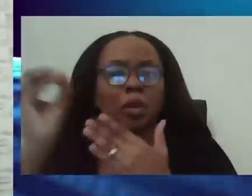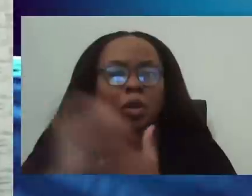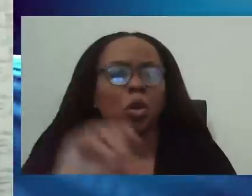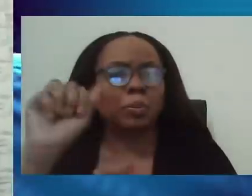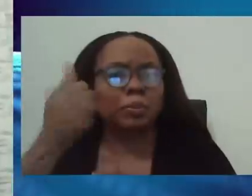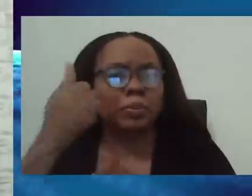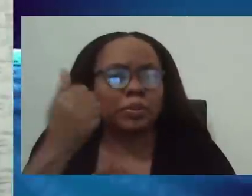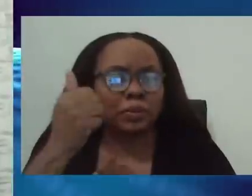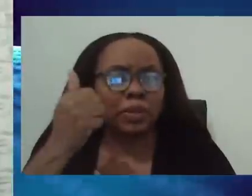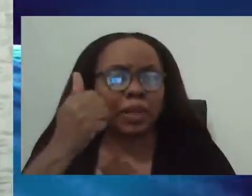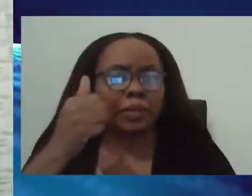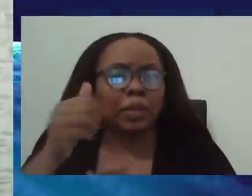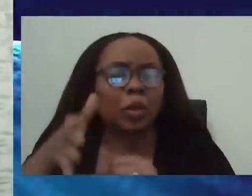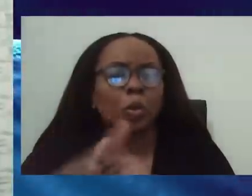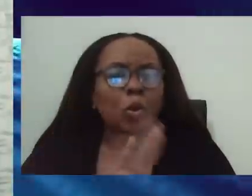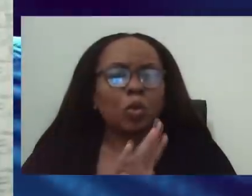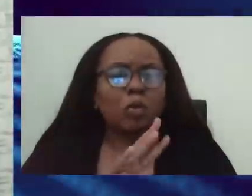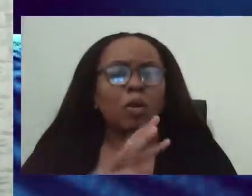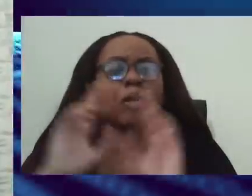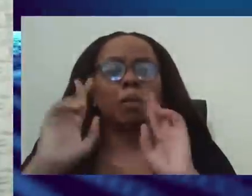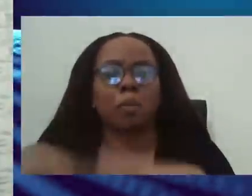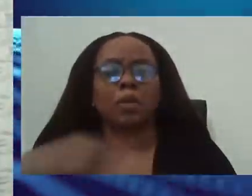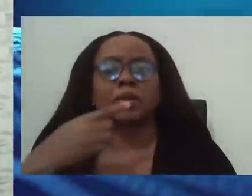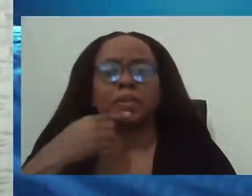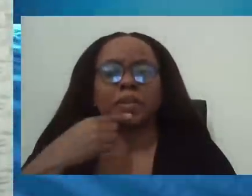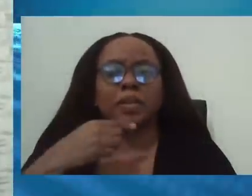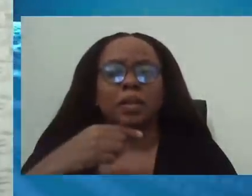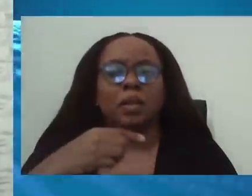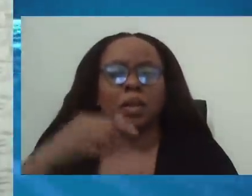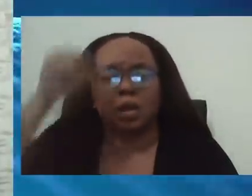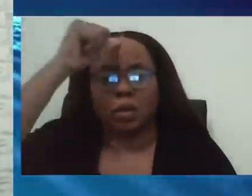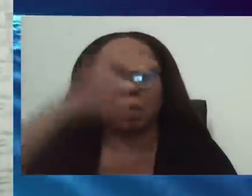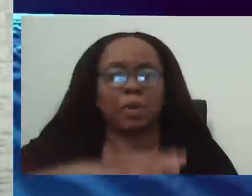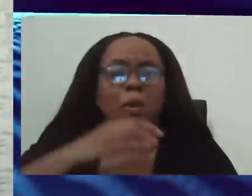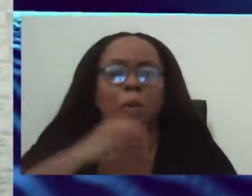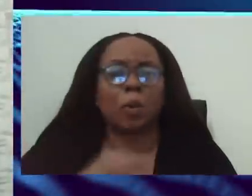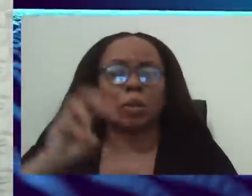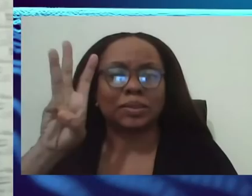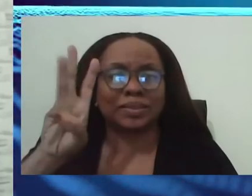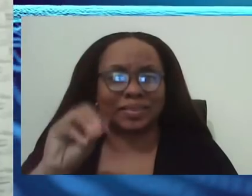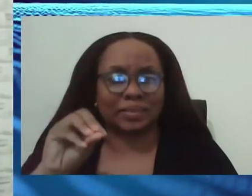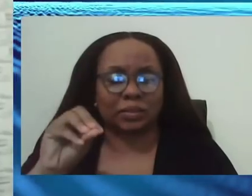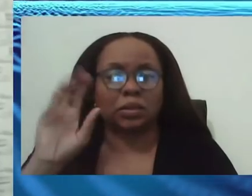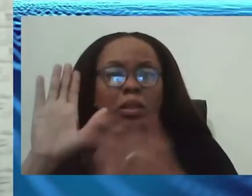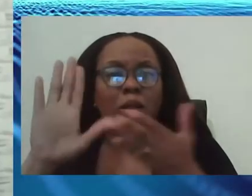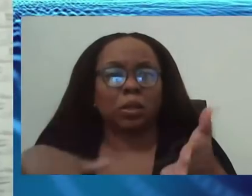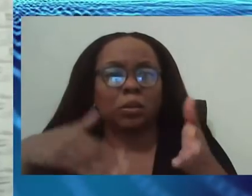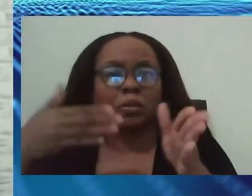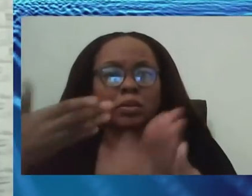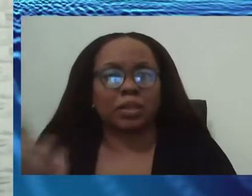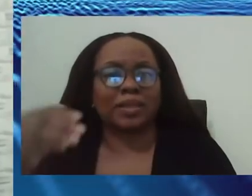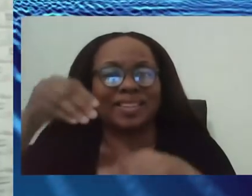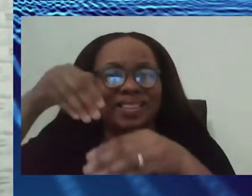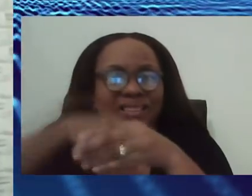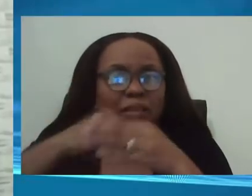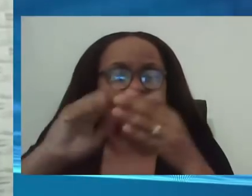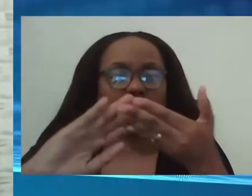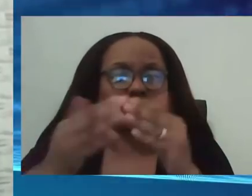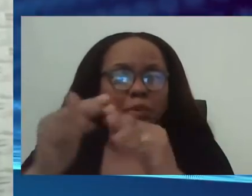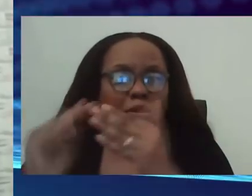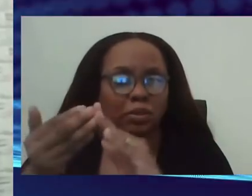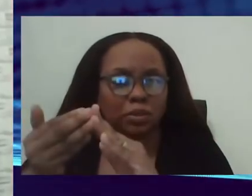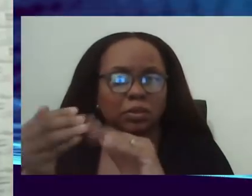there was a report among the deaths of a 60-year-old Barbadian man who succumbed to the viral illness in the community. Can you